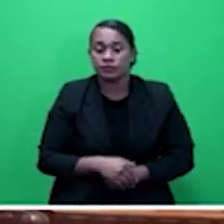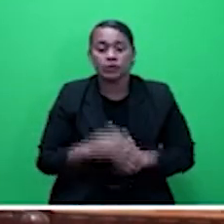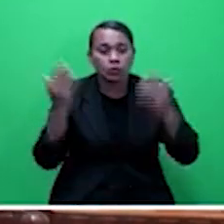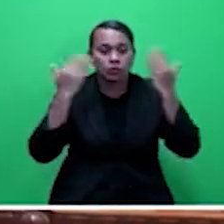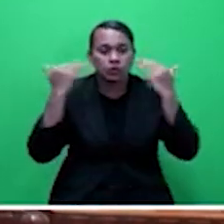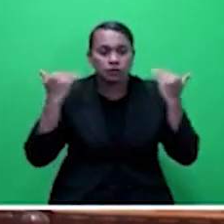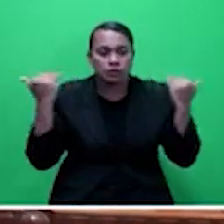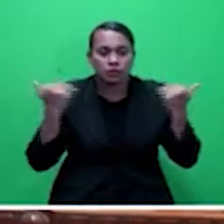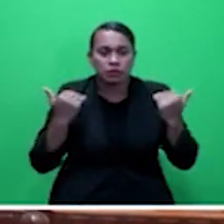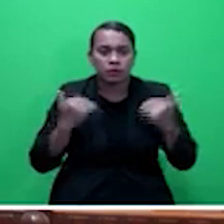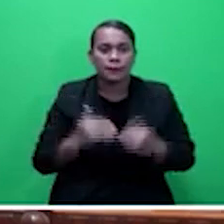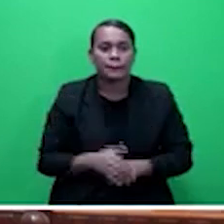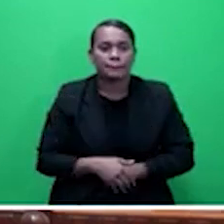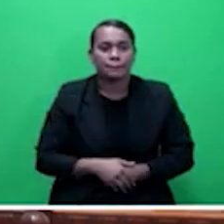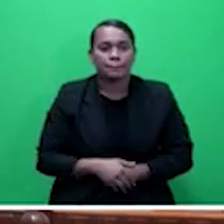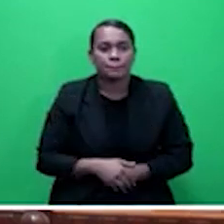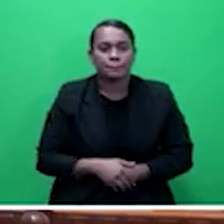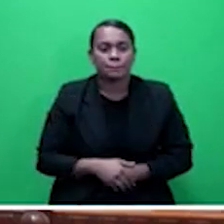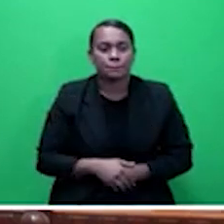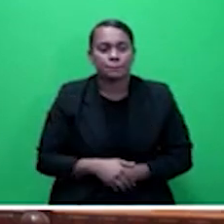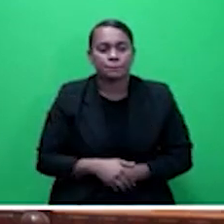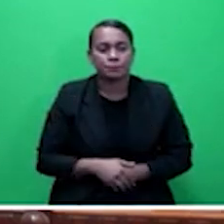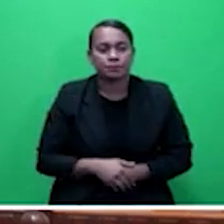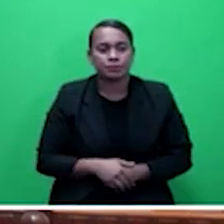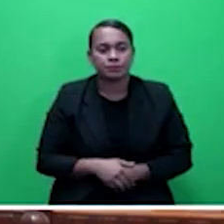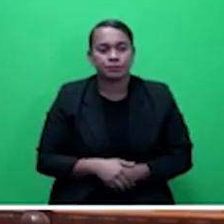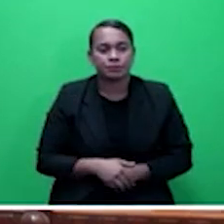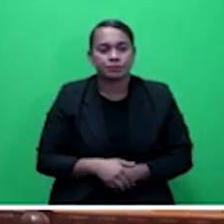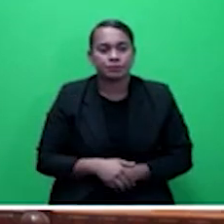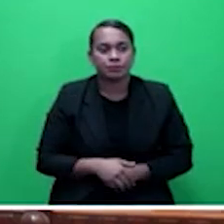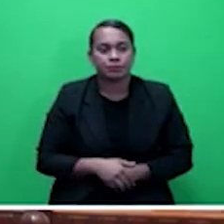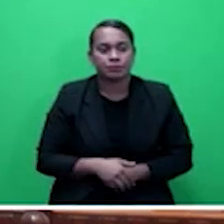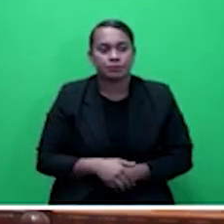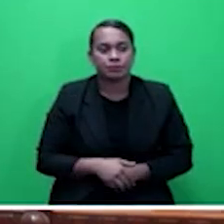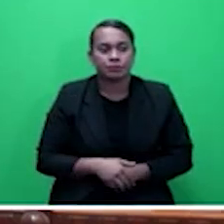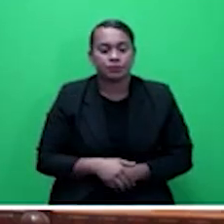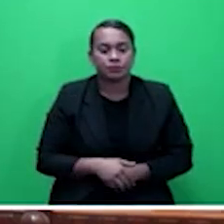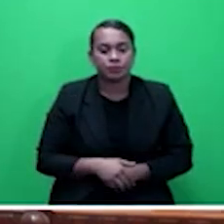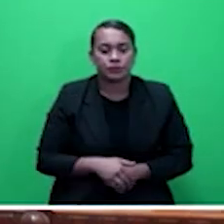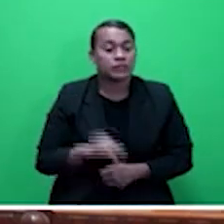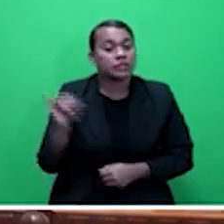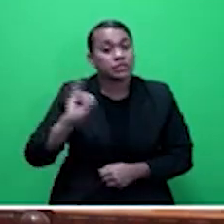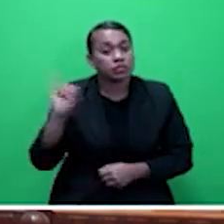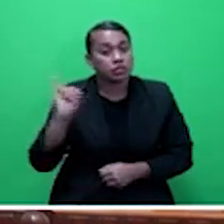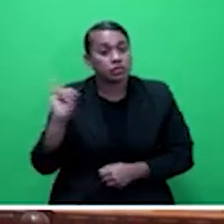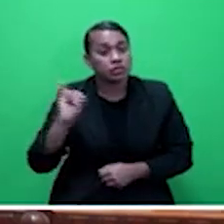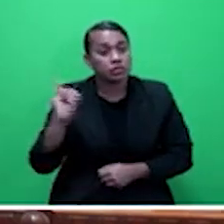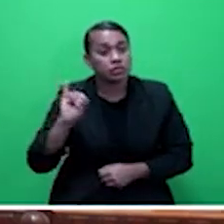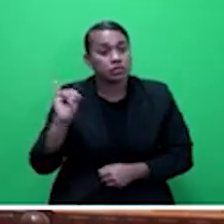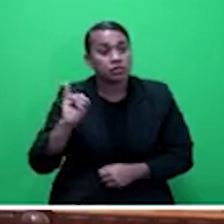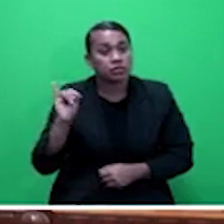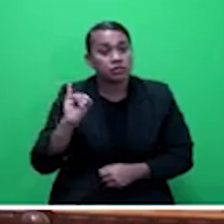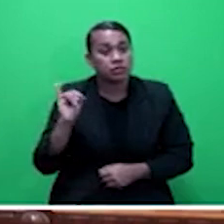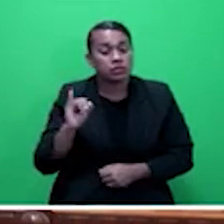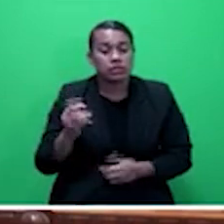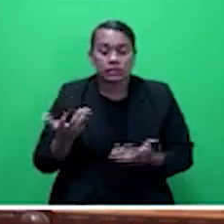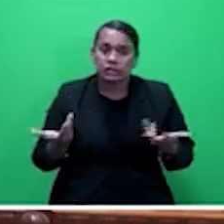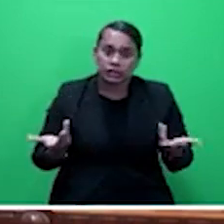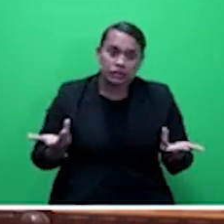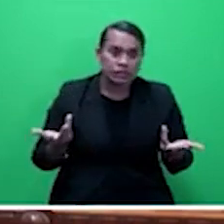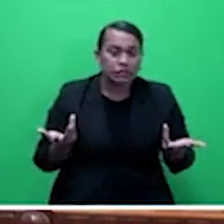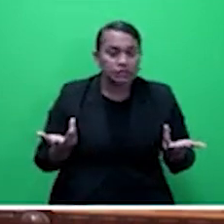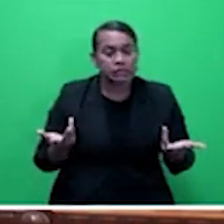insurance, if there's anything that